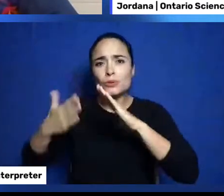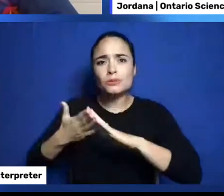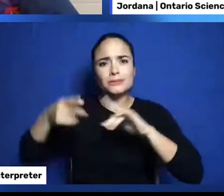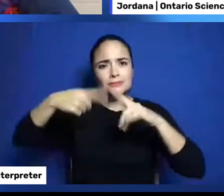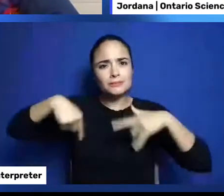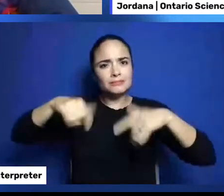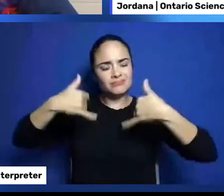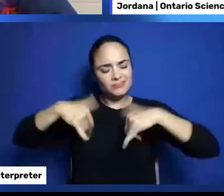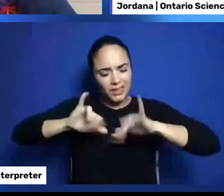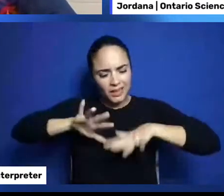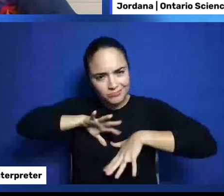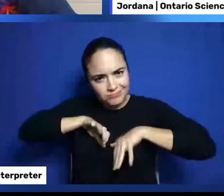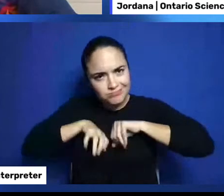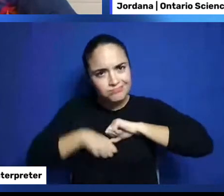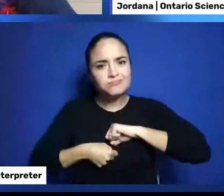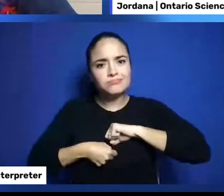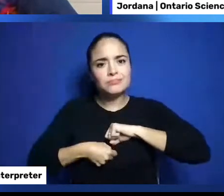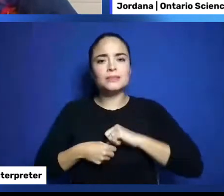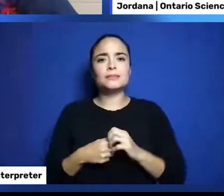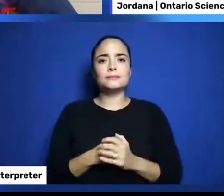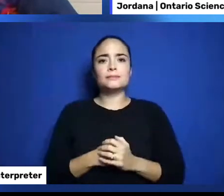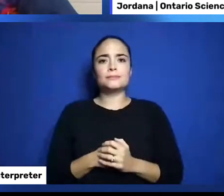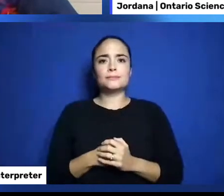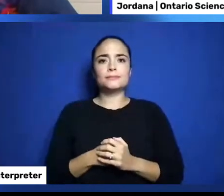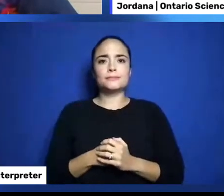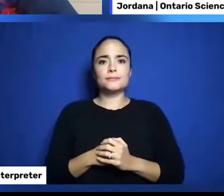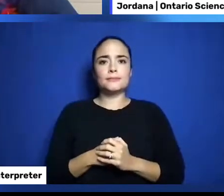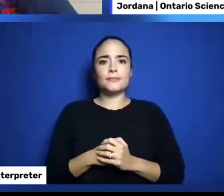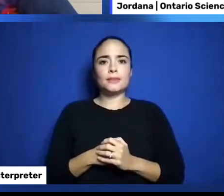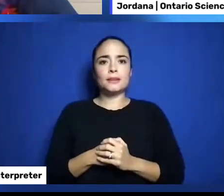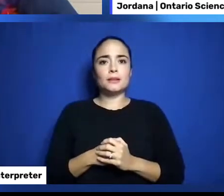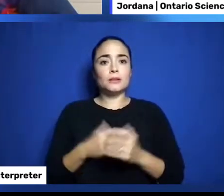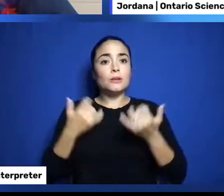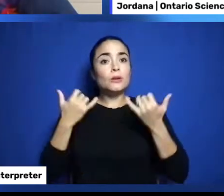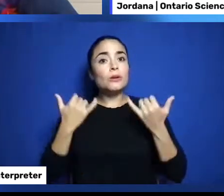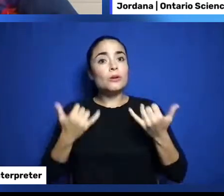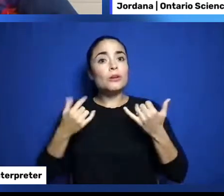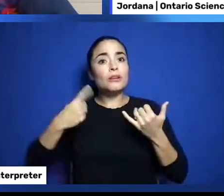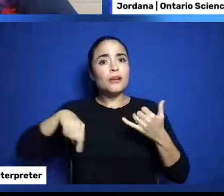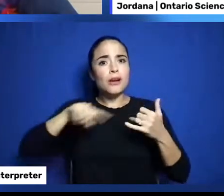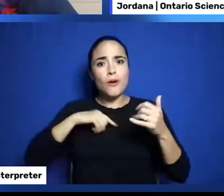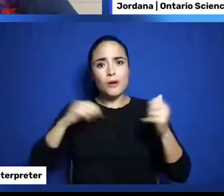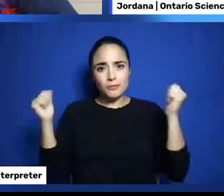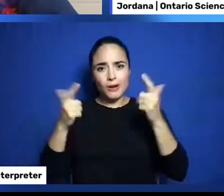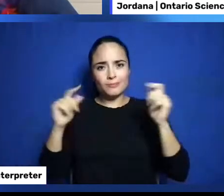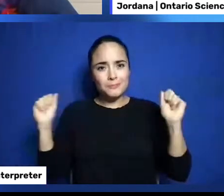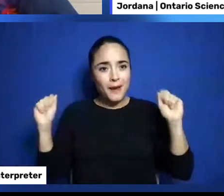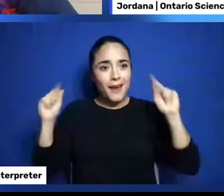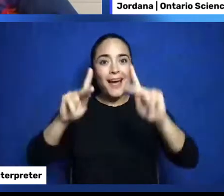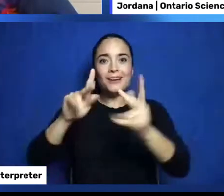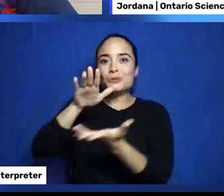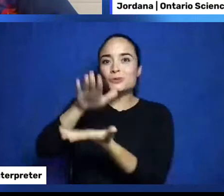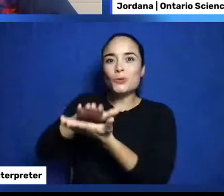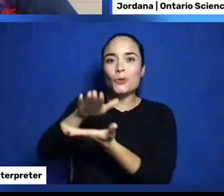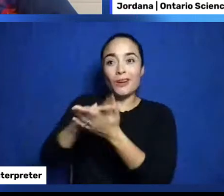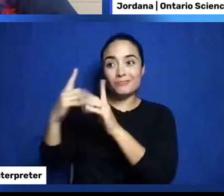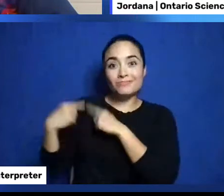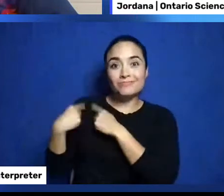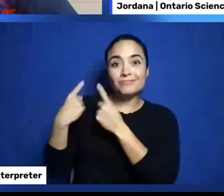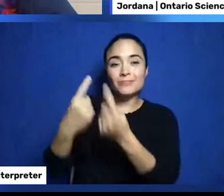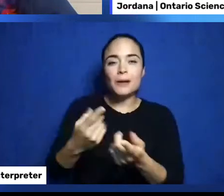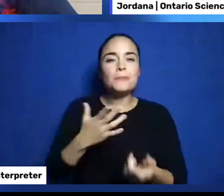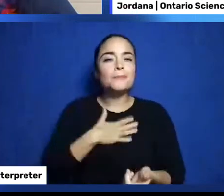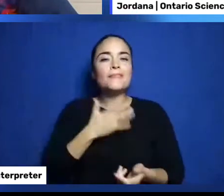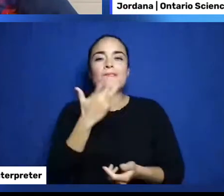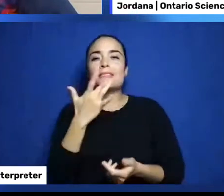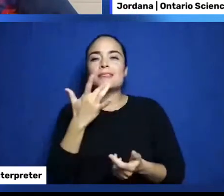So, by now, everyone has been back to school this fall for a few weeks. One of my favorite subjects is math, and now I have